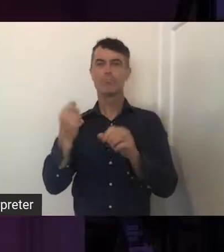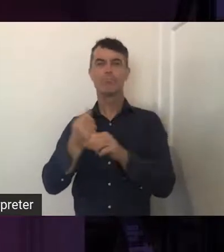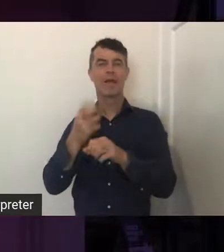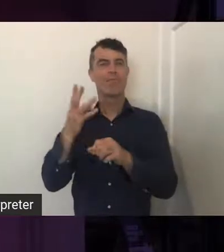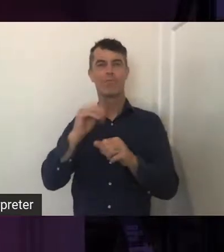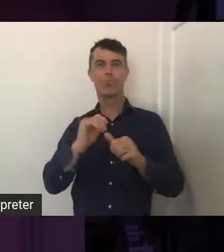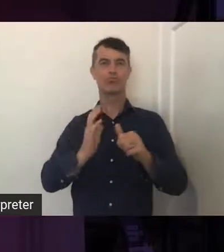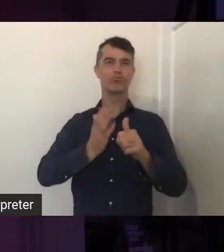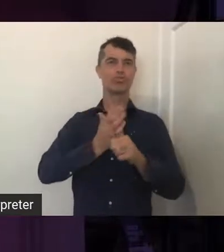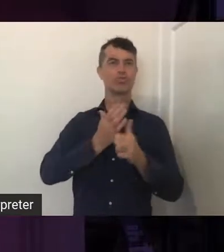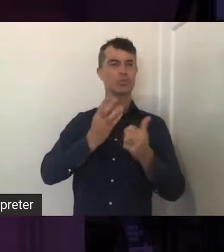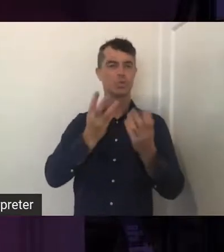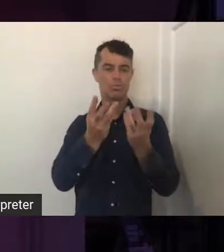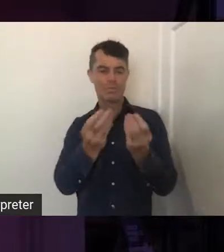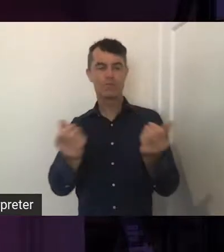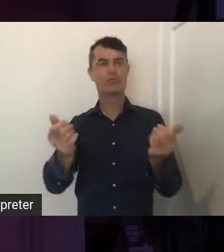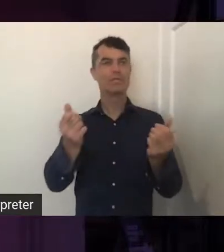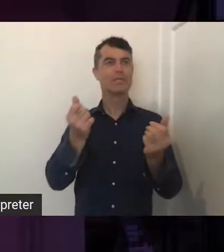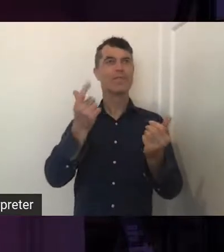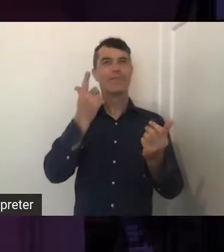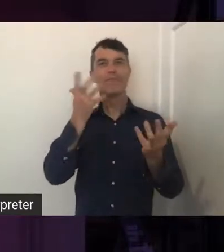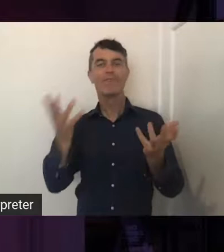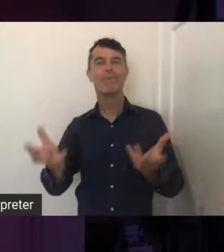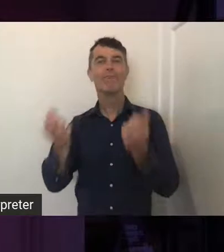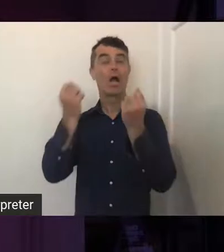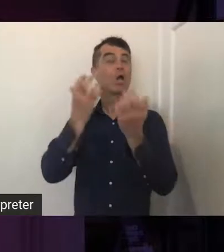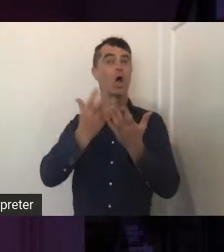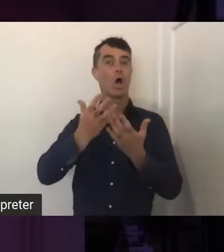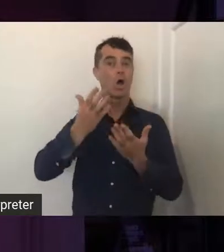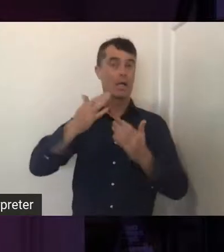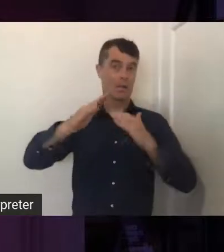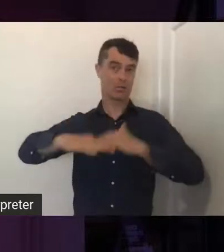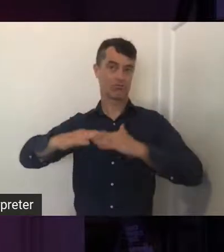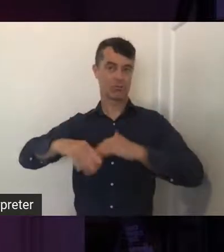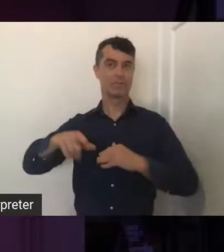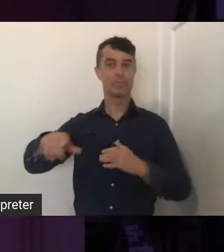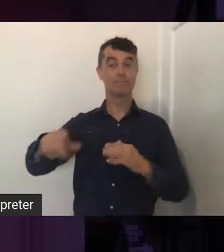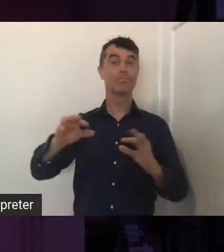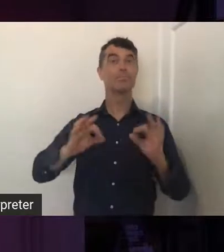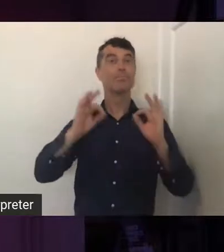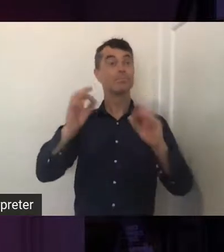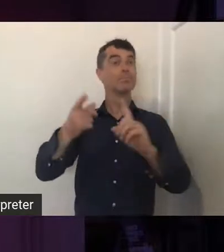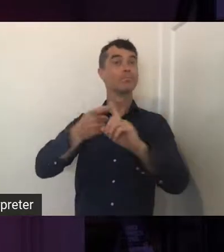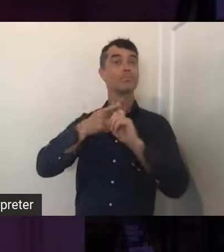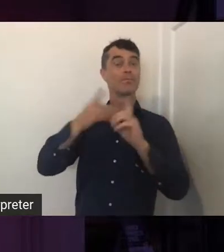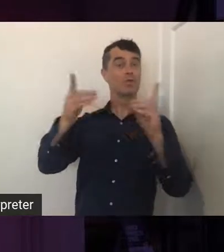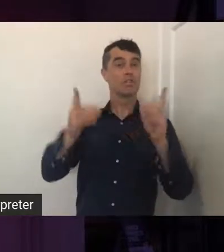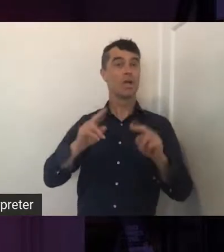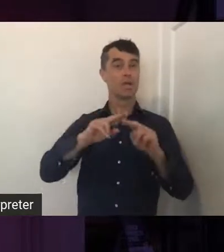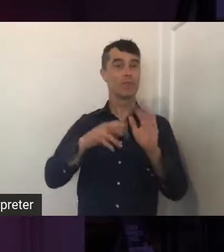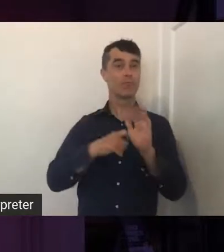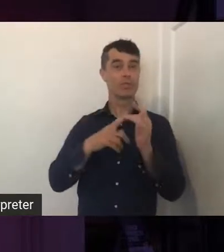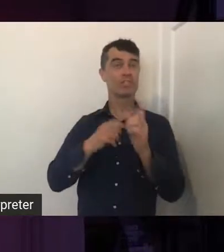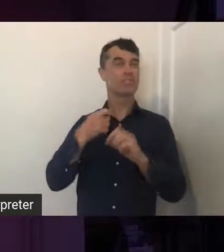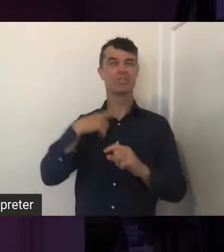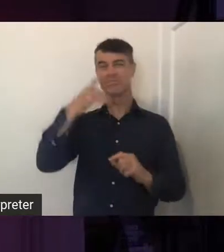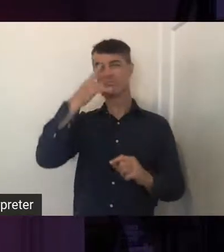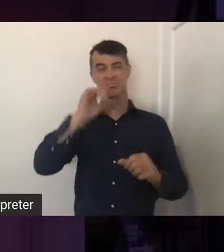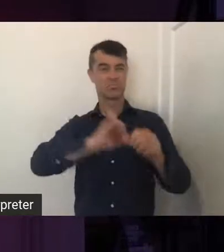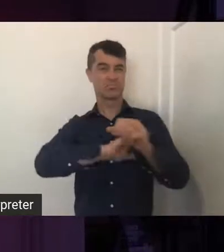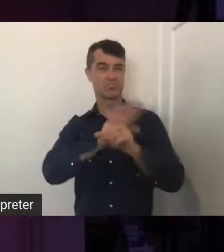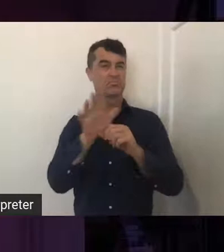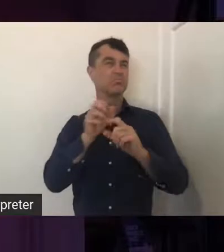was commissioned especially for Design Fringe this year and due to COVID-19's impact on the festival,